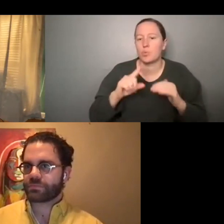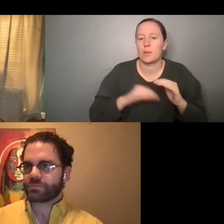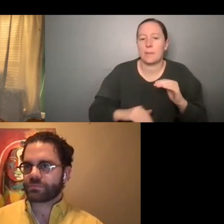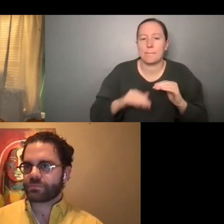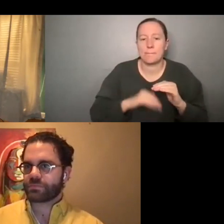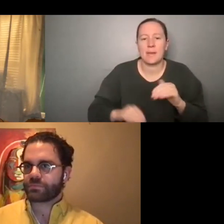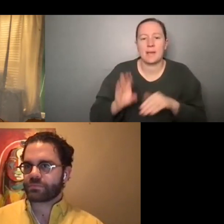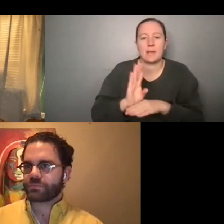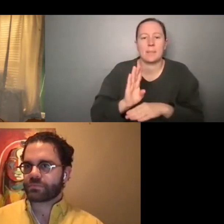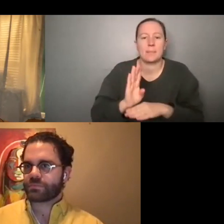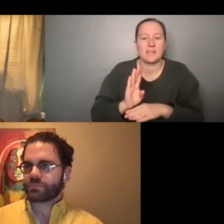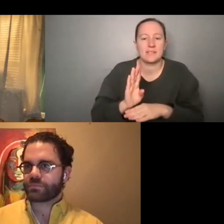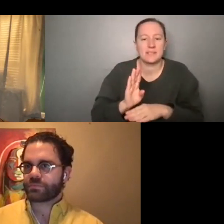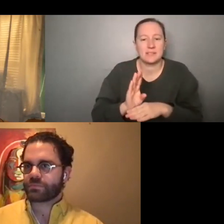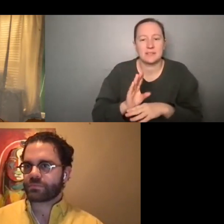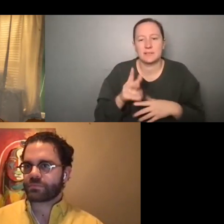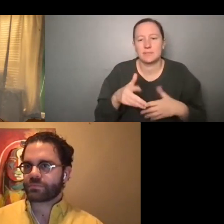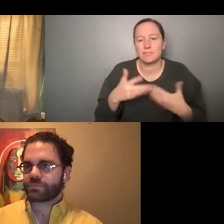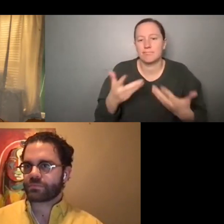business, um,